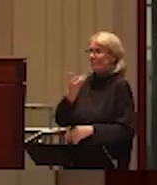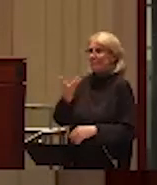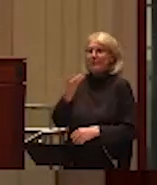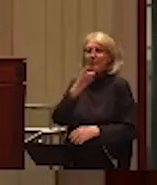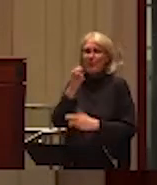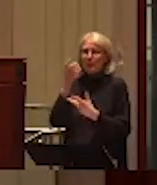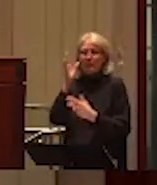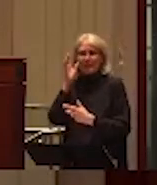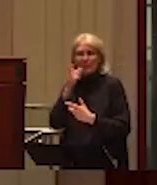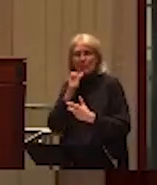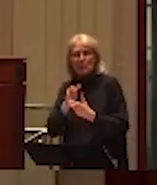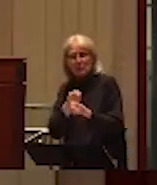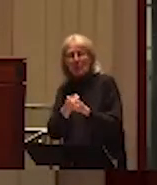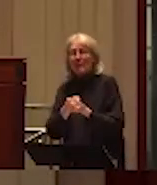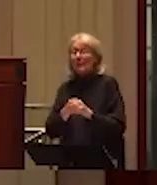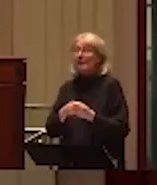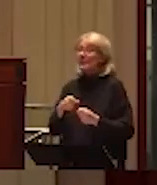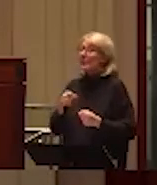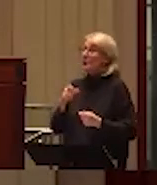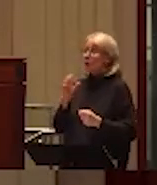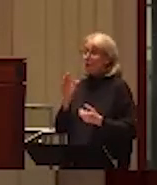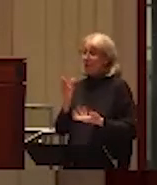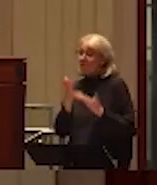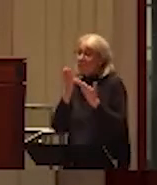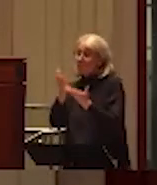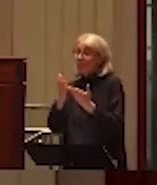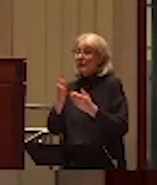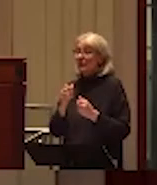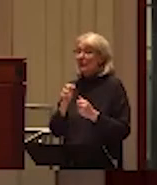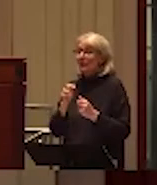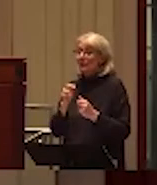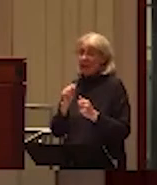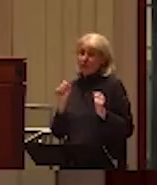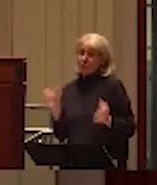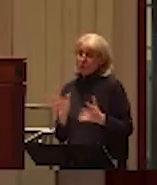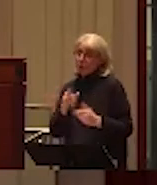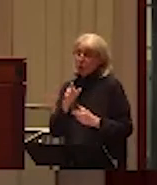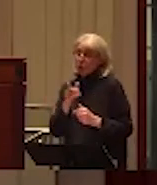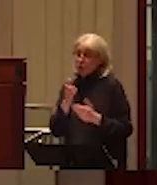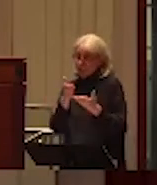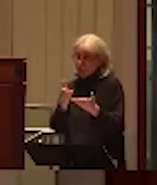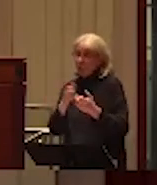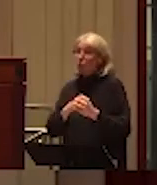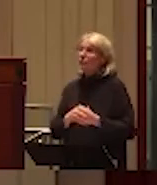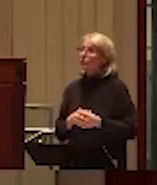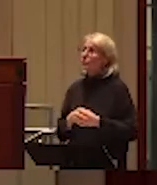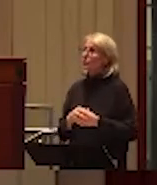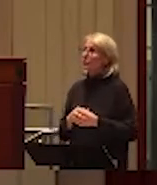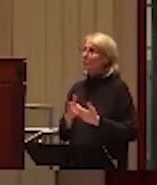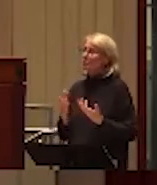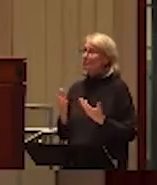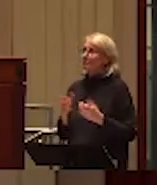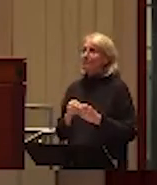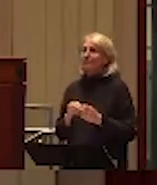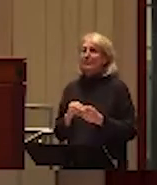And my encouragement to you is, to this person who has asked the question, is to find somewhere